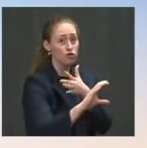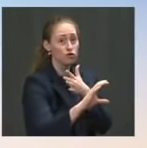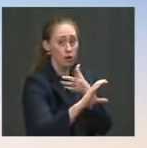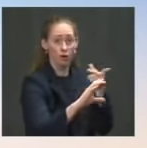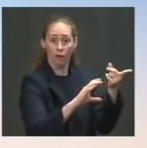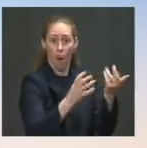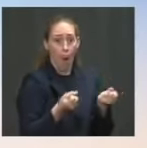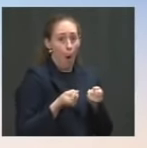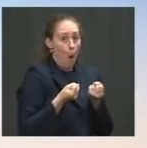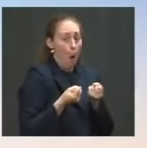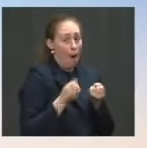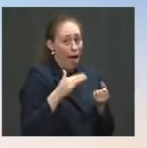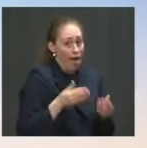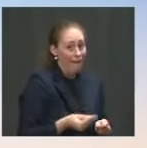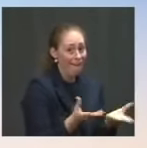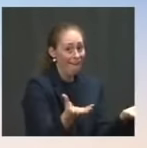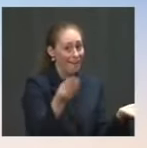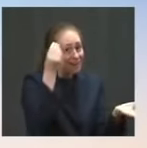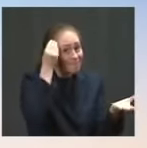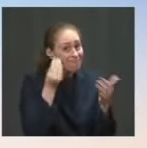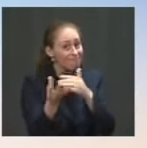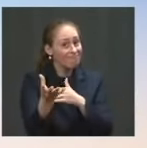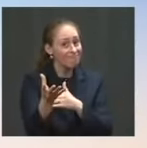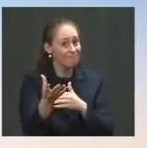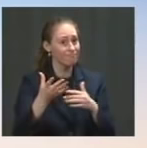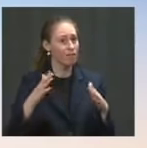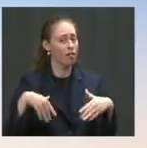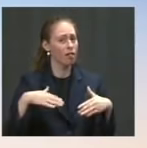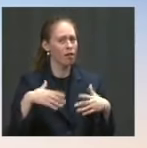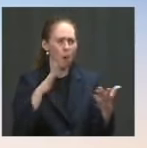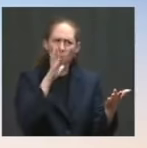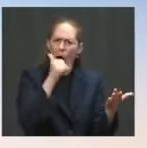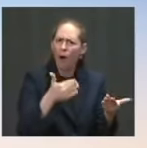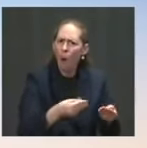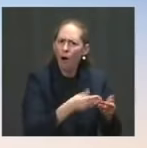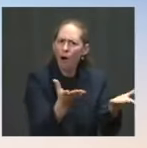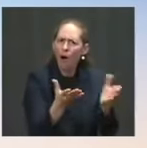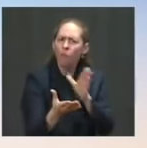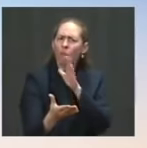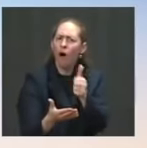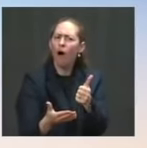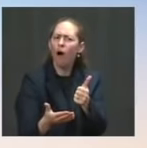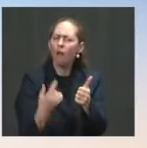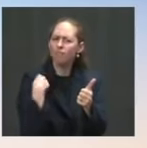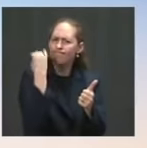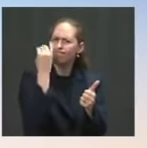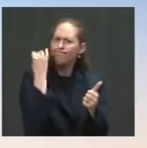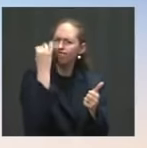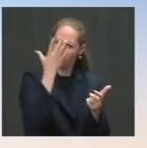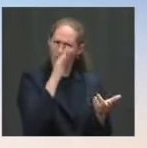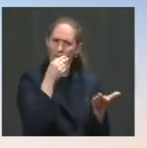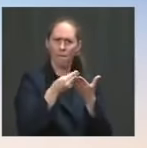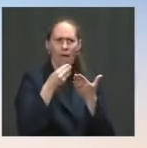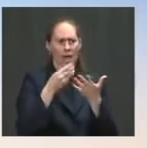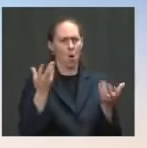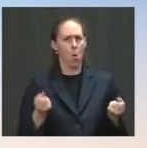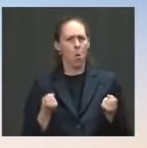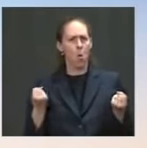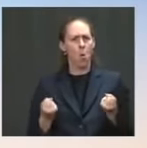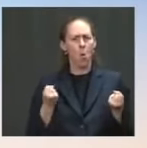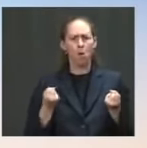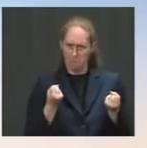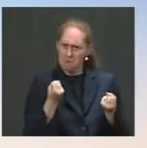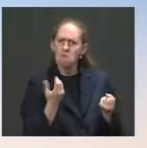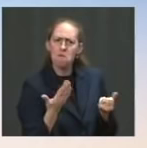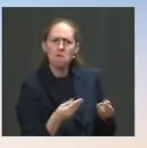from the state level. So the question is, why not? And those can be used to cover expenses that come up in this